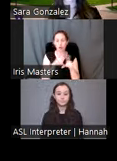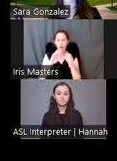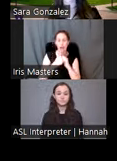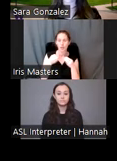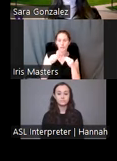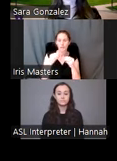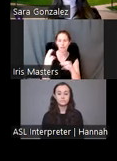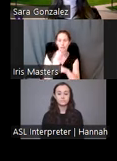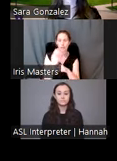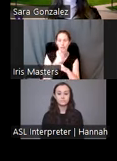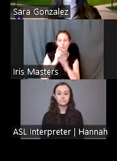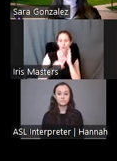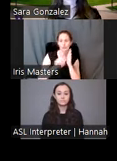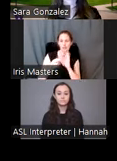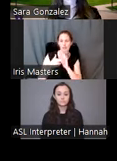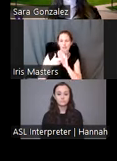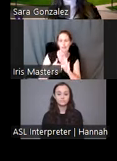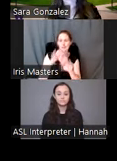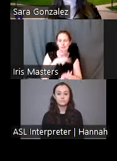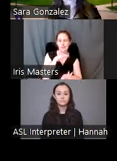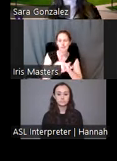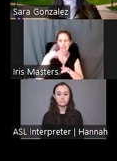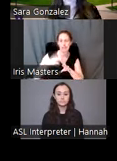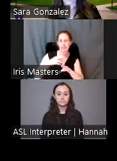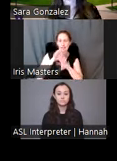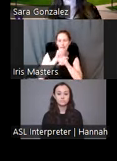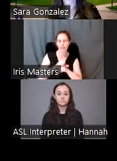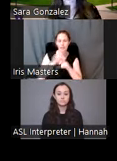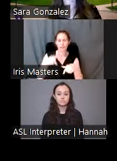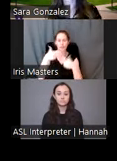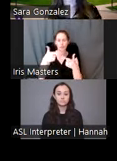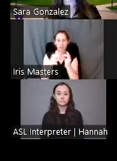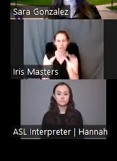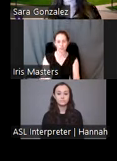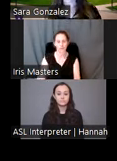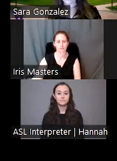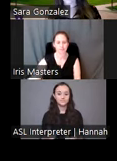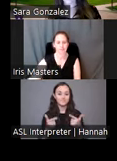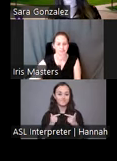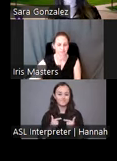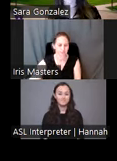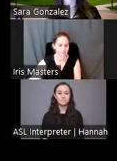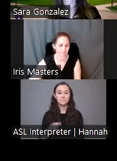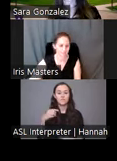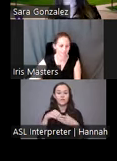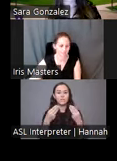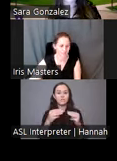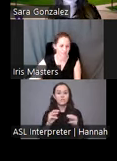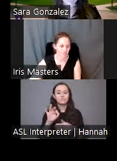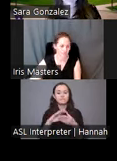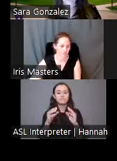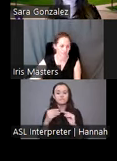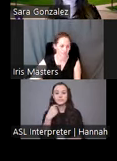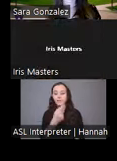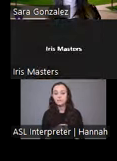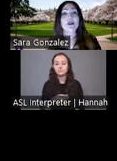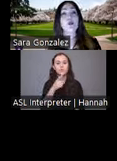methods we use to research and represent indigenous histories and heritage. For it's in the methods of storytelling, who is